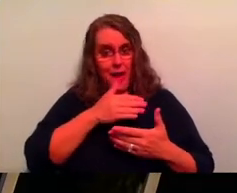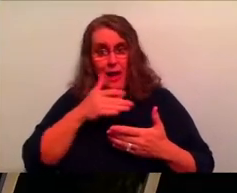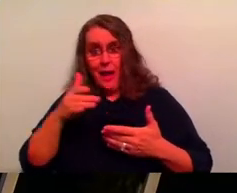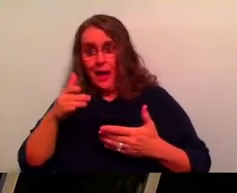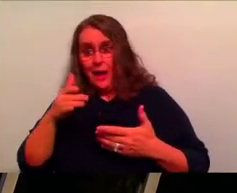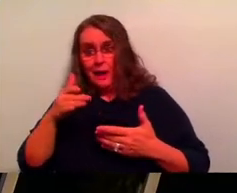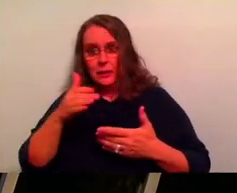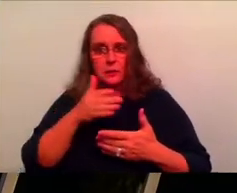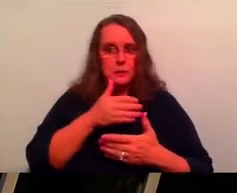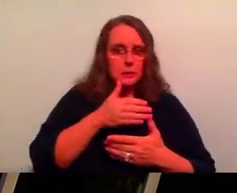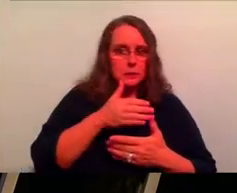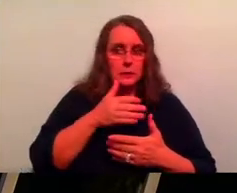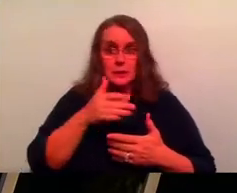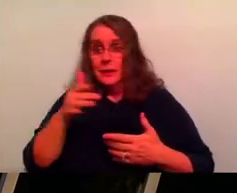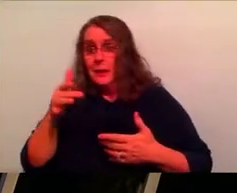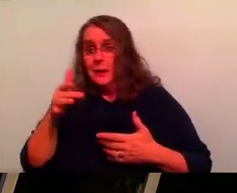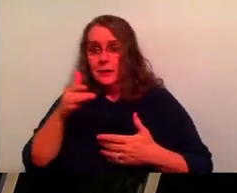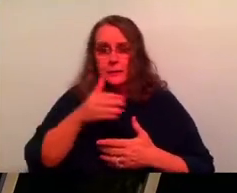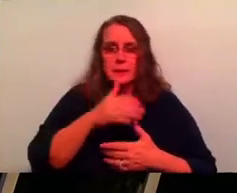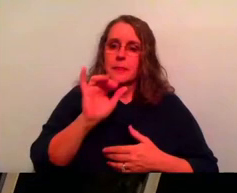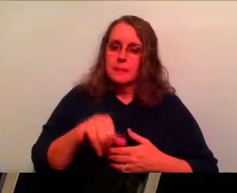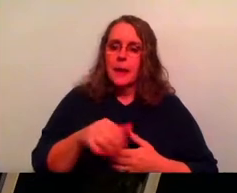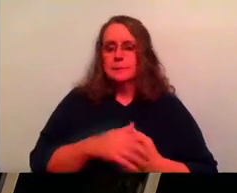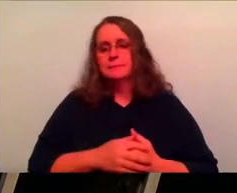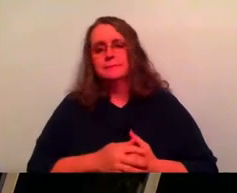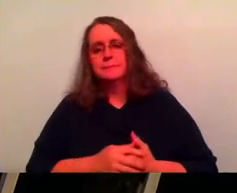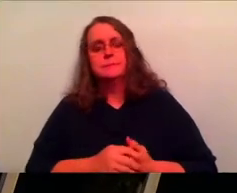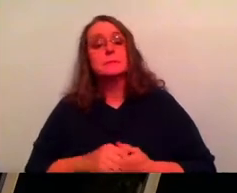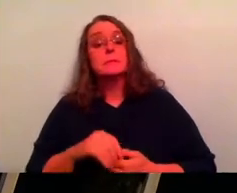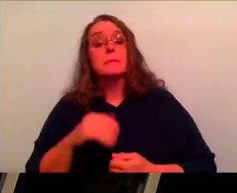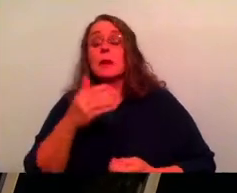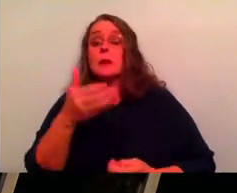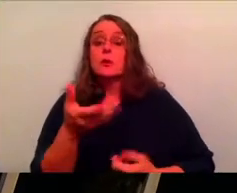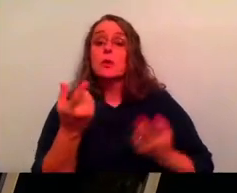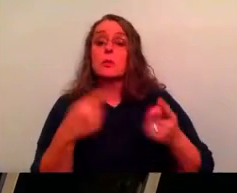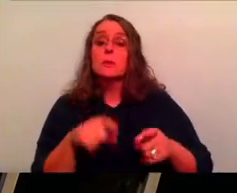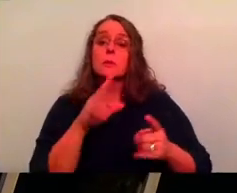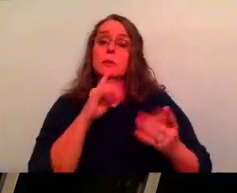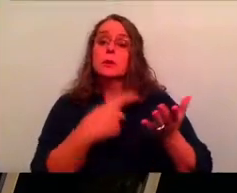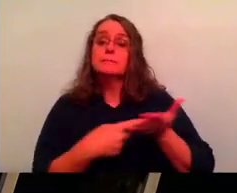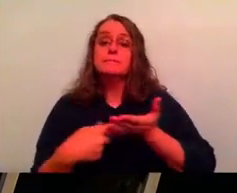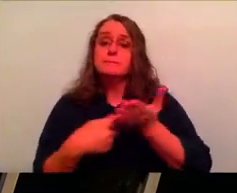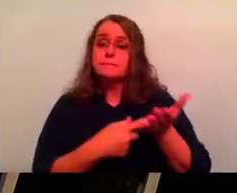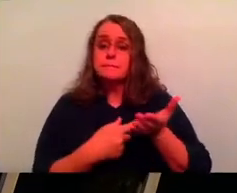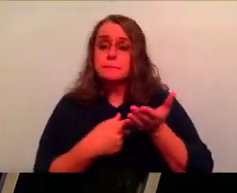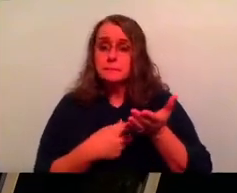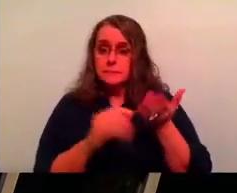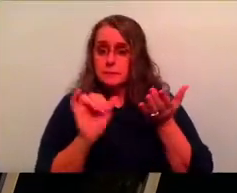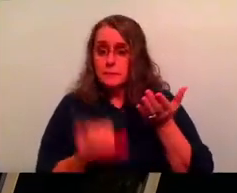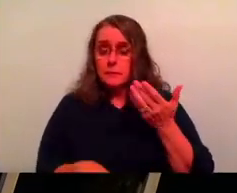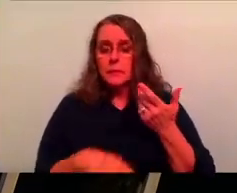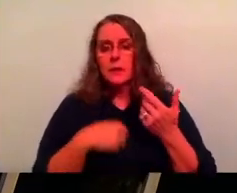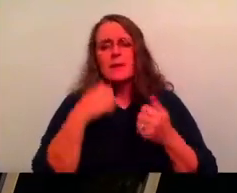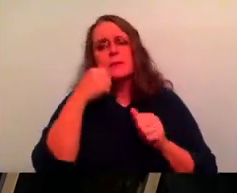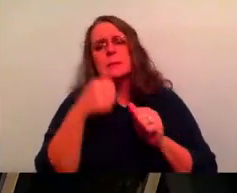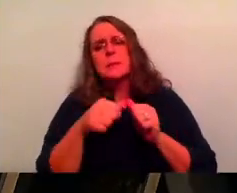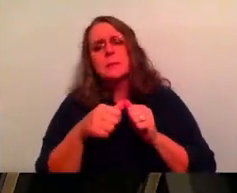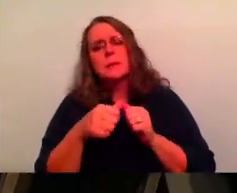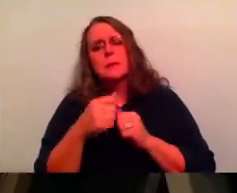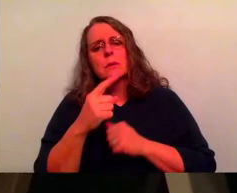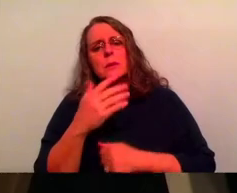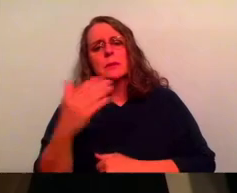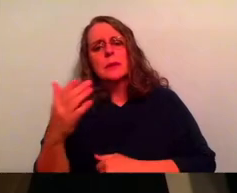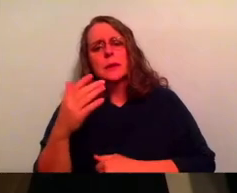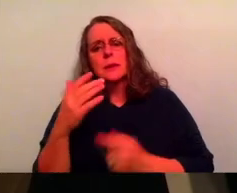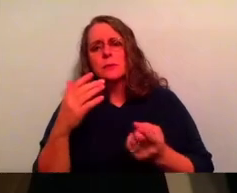change. You know what talking about? Yeah, no, absolutely. Uh, actually, while we were talking about this, I remember the thing that we sort of came to the conclusion of,